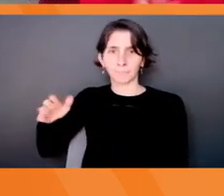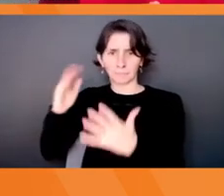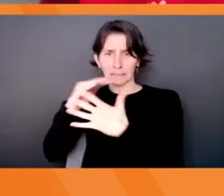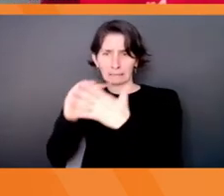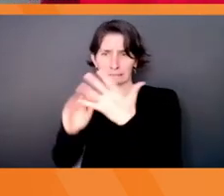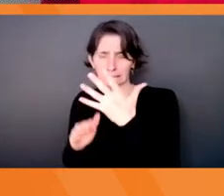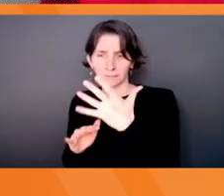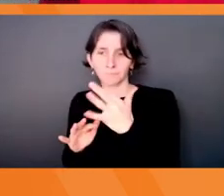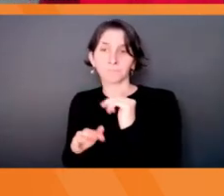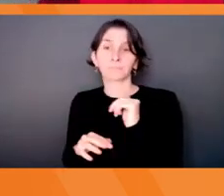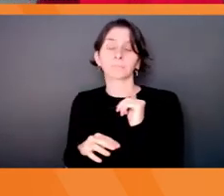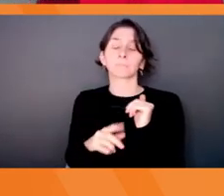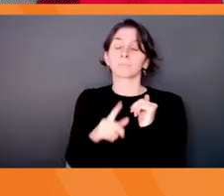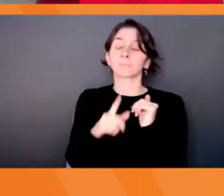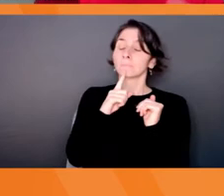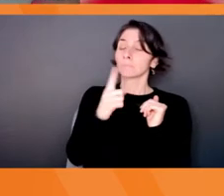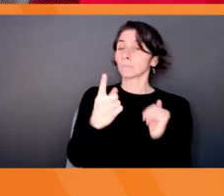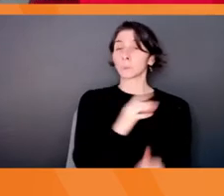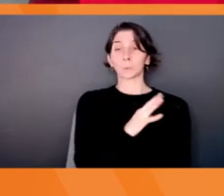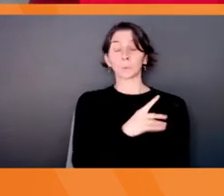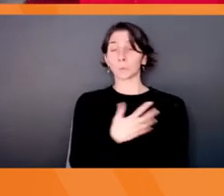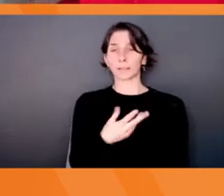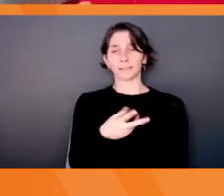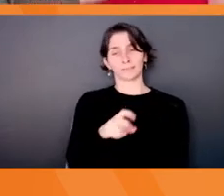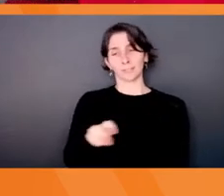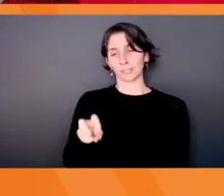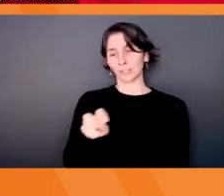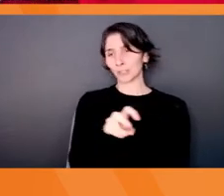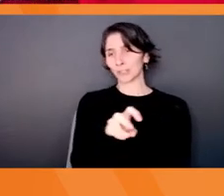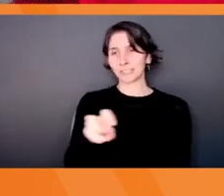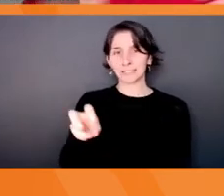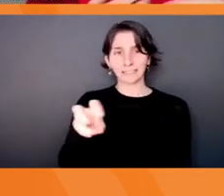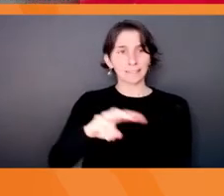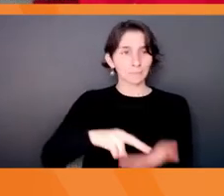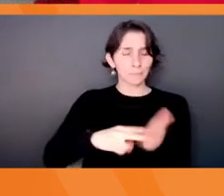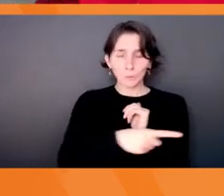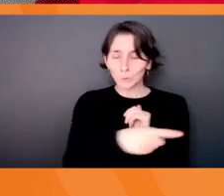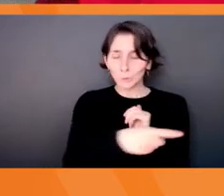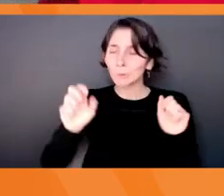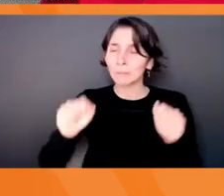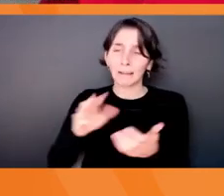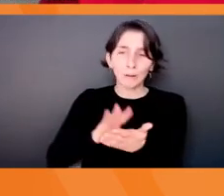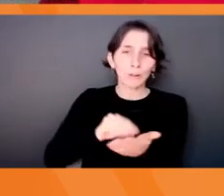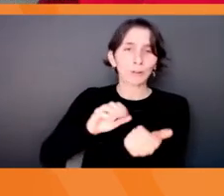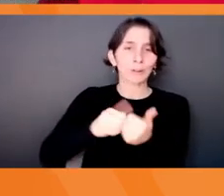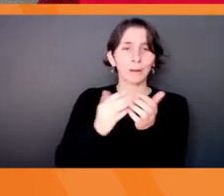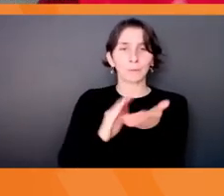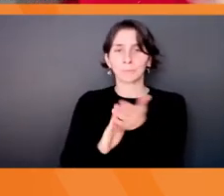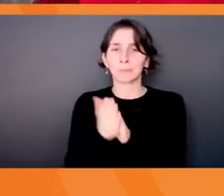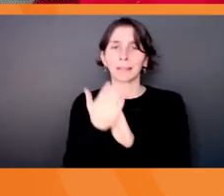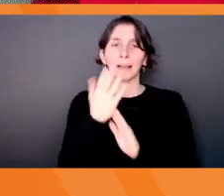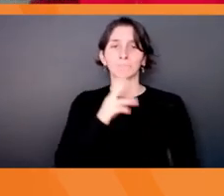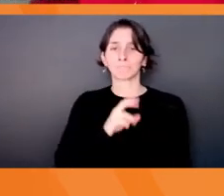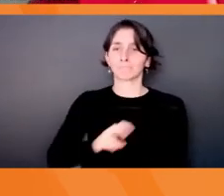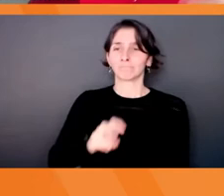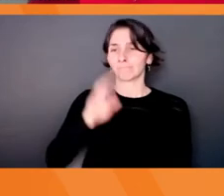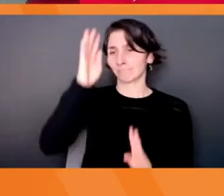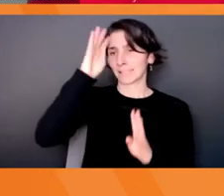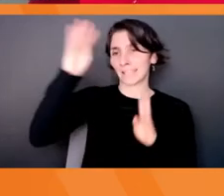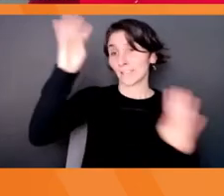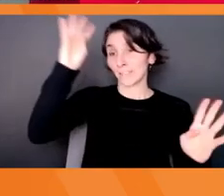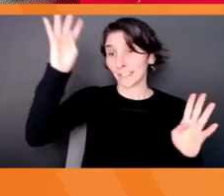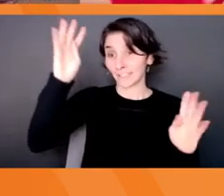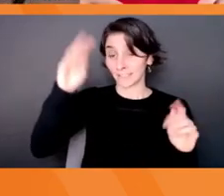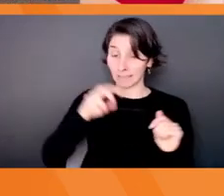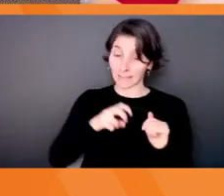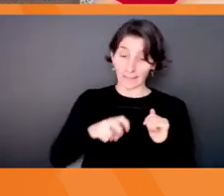journey. So like anything, you can learn this to be innovative, you can learn to become an innovator. And oh, and during this journey, there's going to be